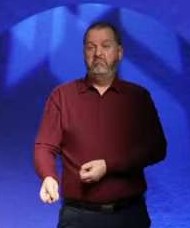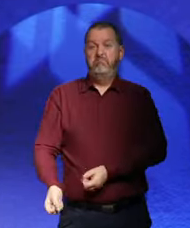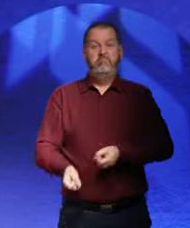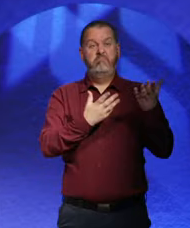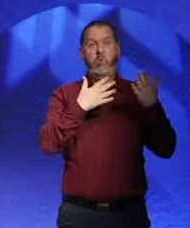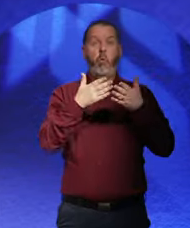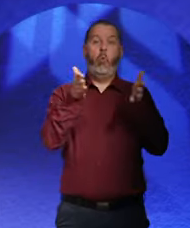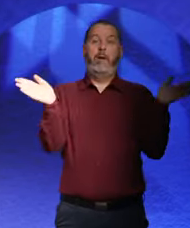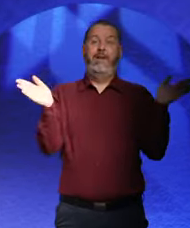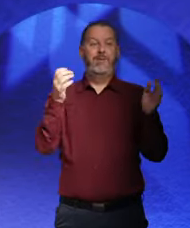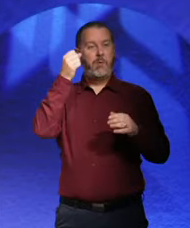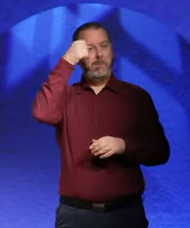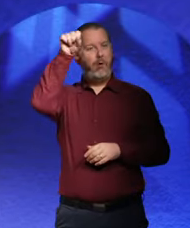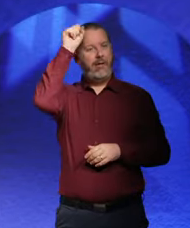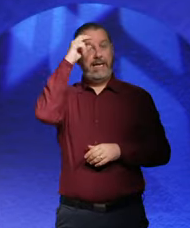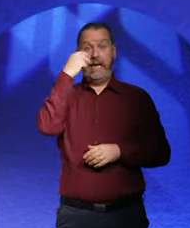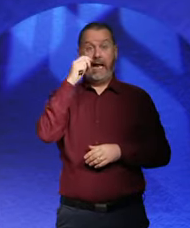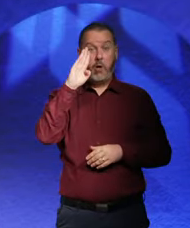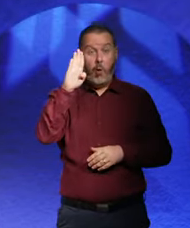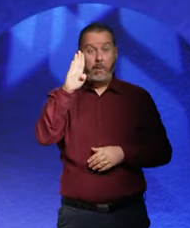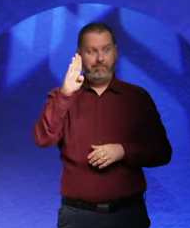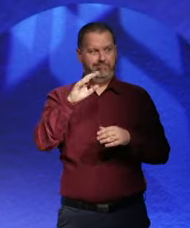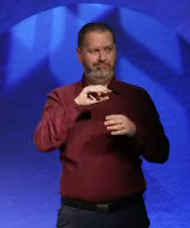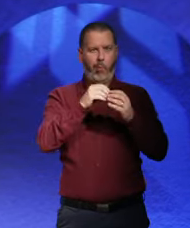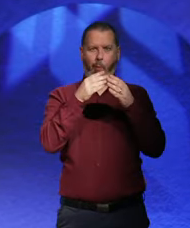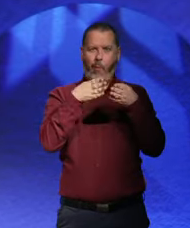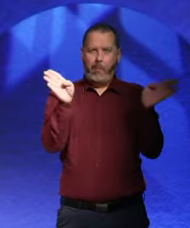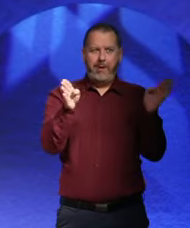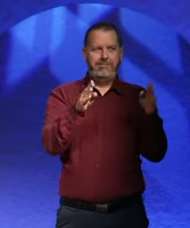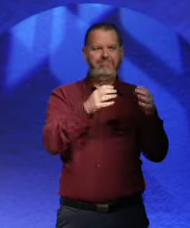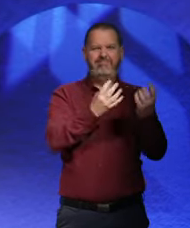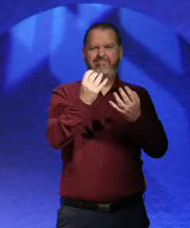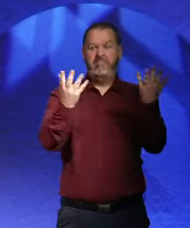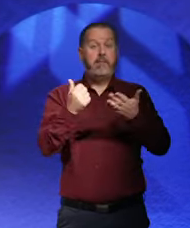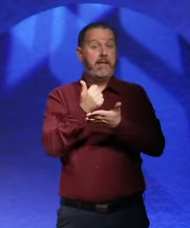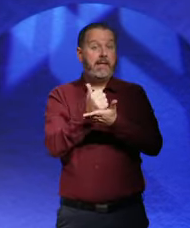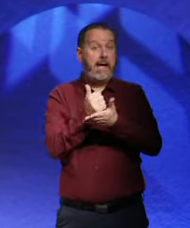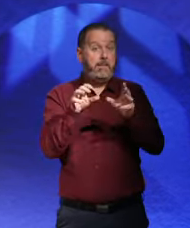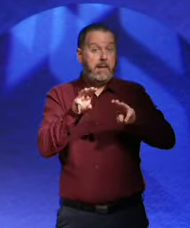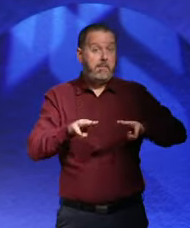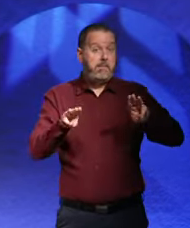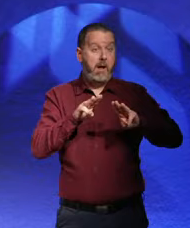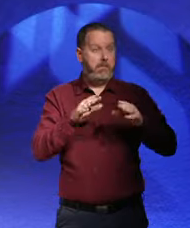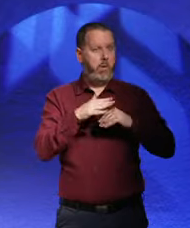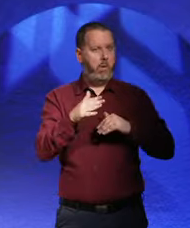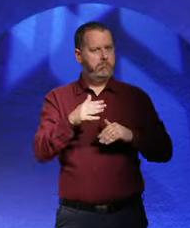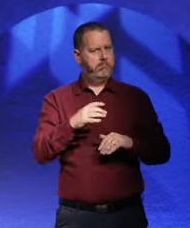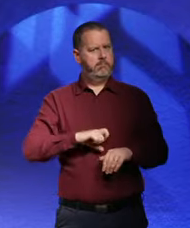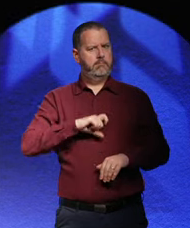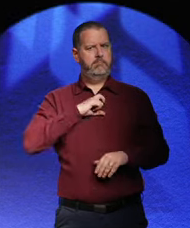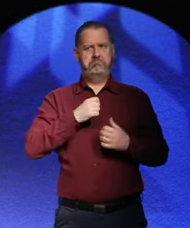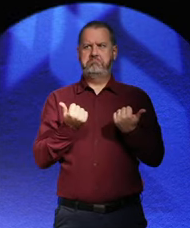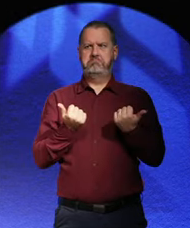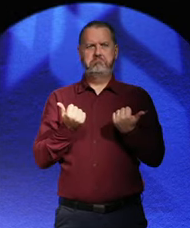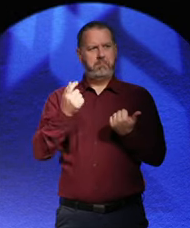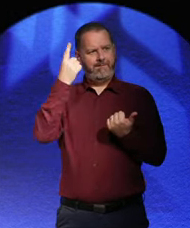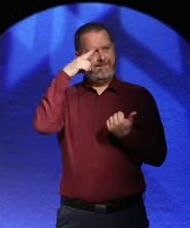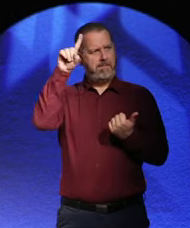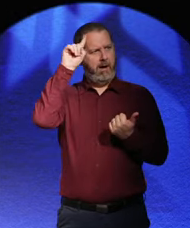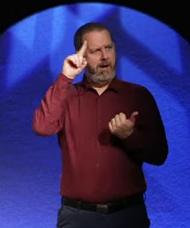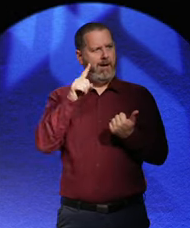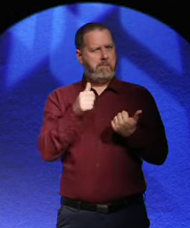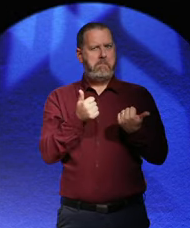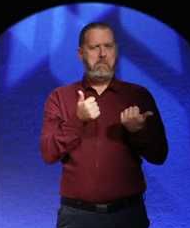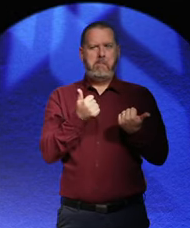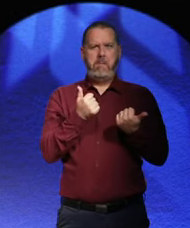Berlin nightclub scene. And also, you know, gay people felt better about this regime as well. Because they